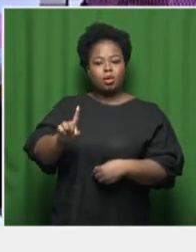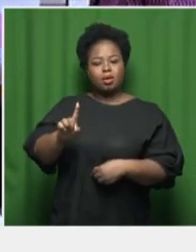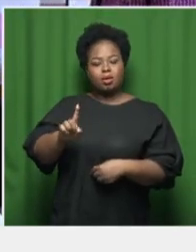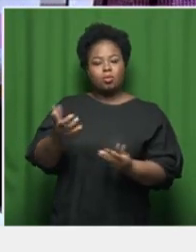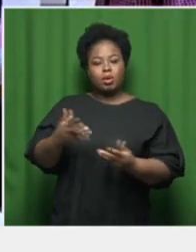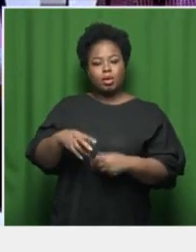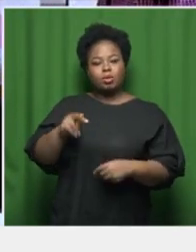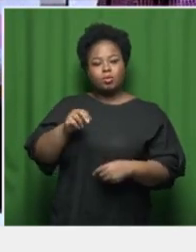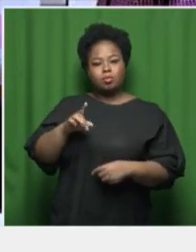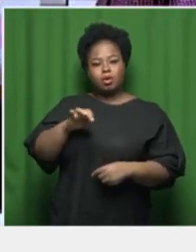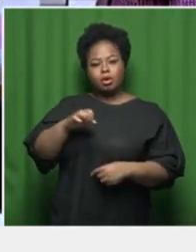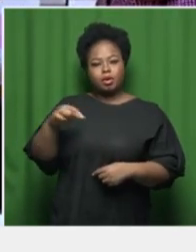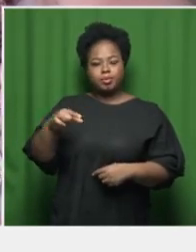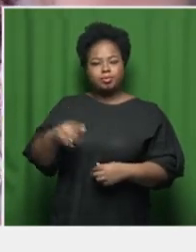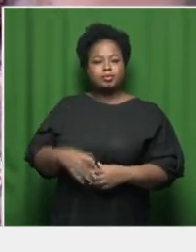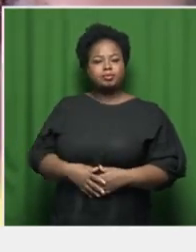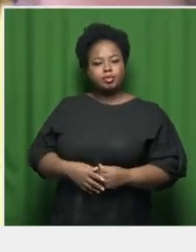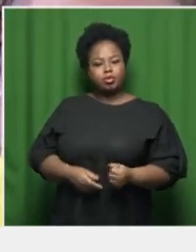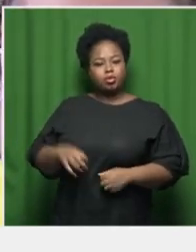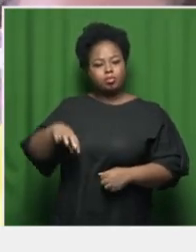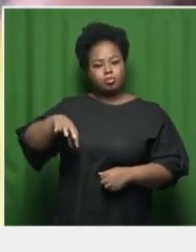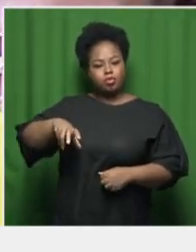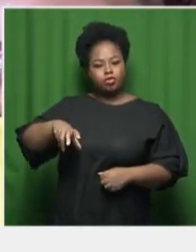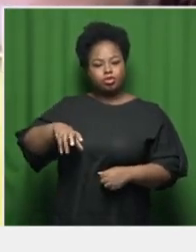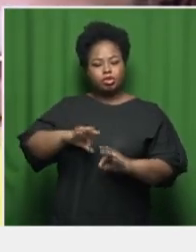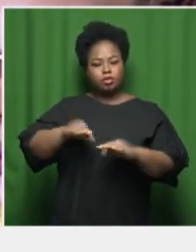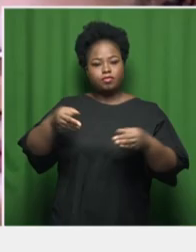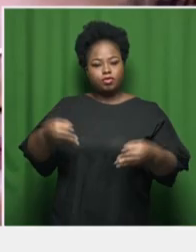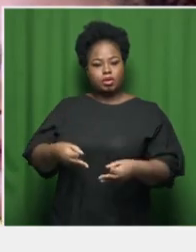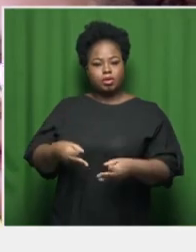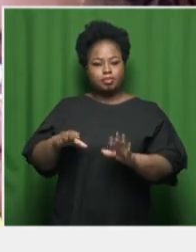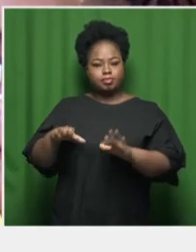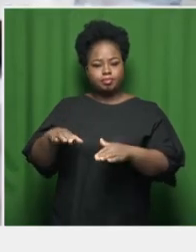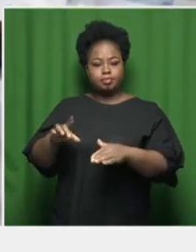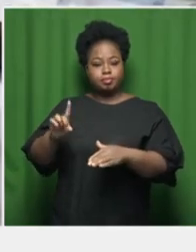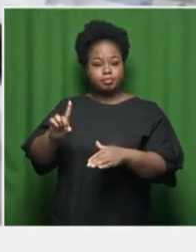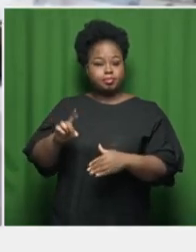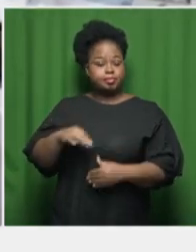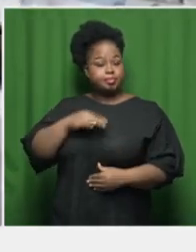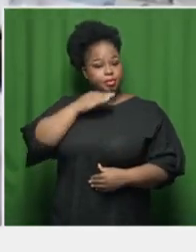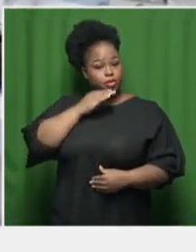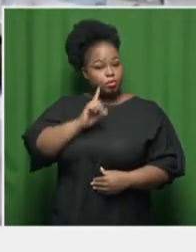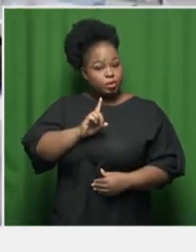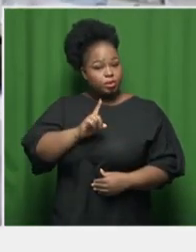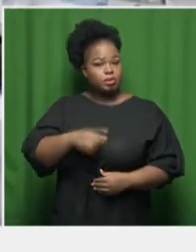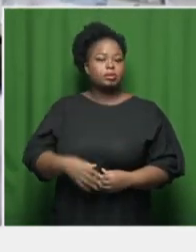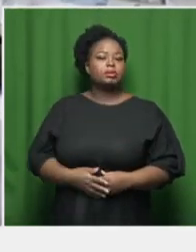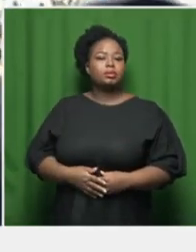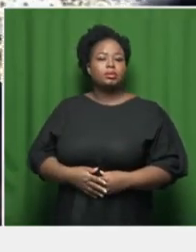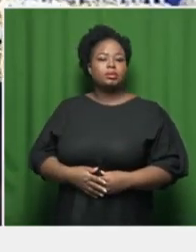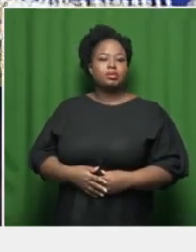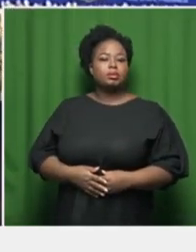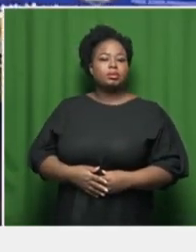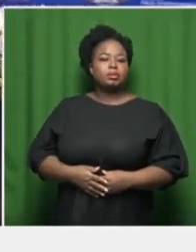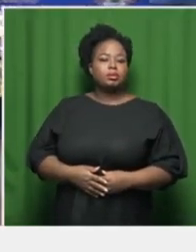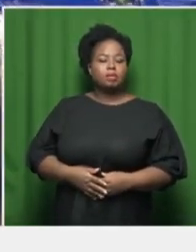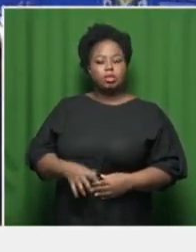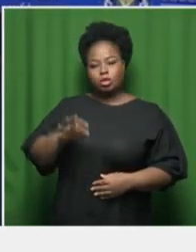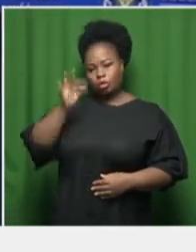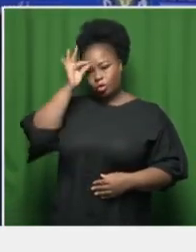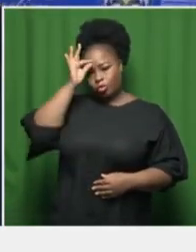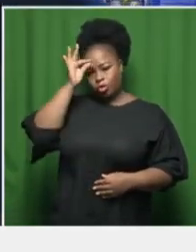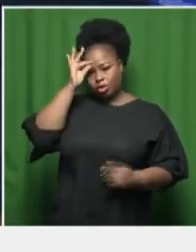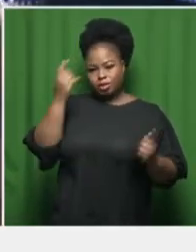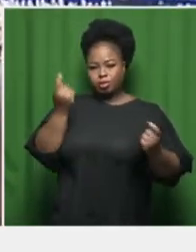mark where has been granted an official provincial funeral category one which means that it will be will have prescribed